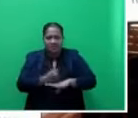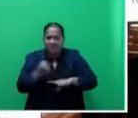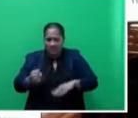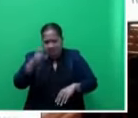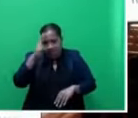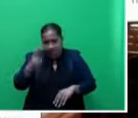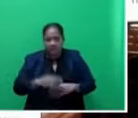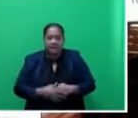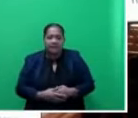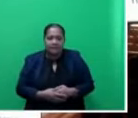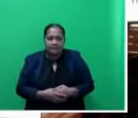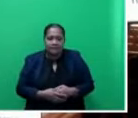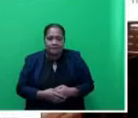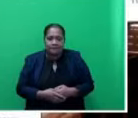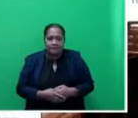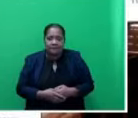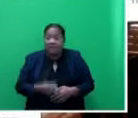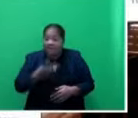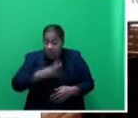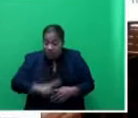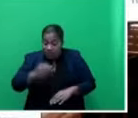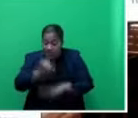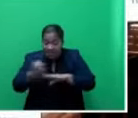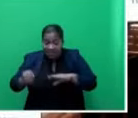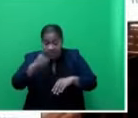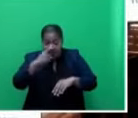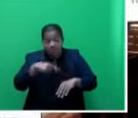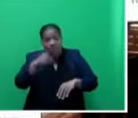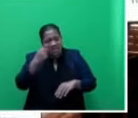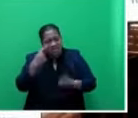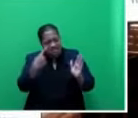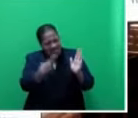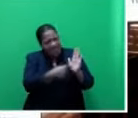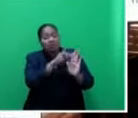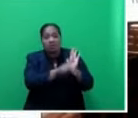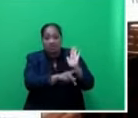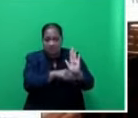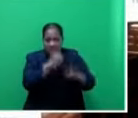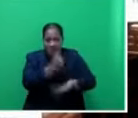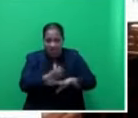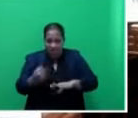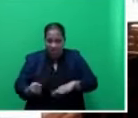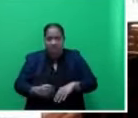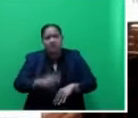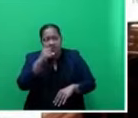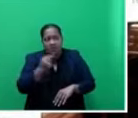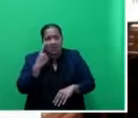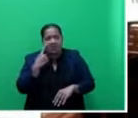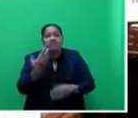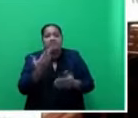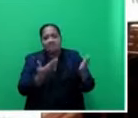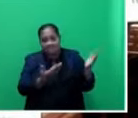those will of government and the will of the people are reflected in the policies of government. Mr. Speaker, sir, this is the